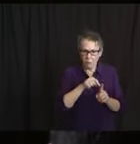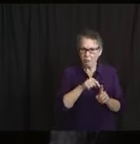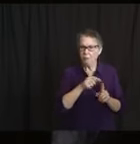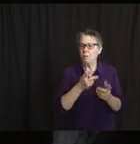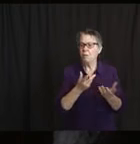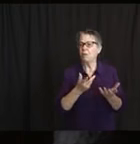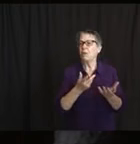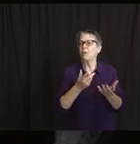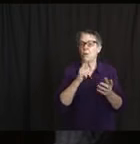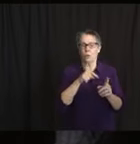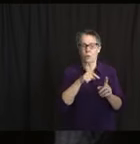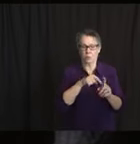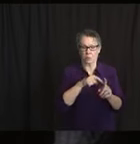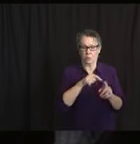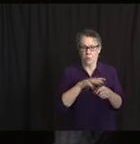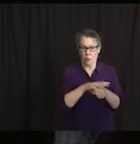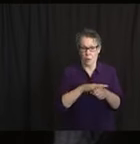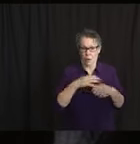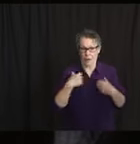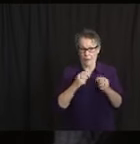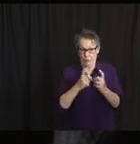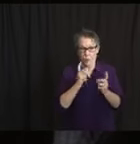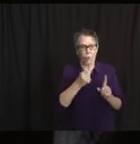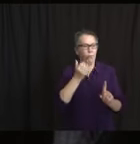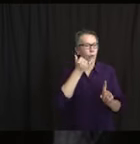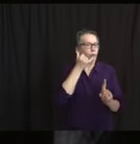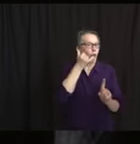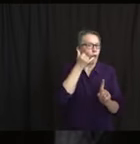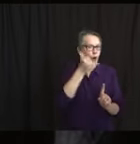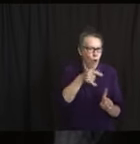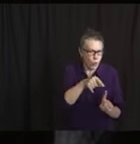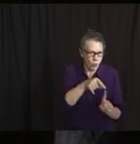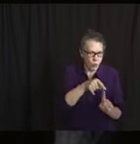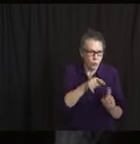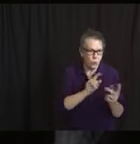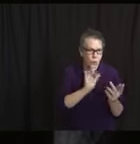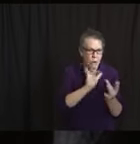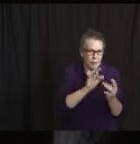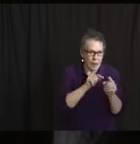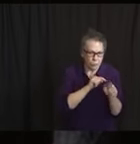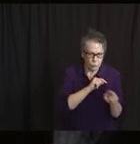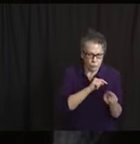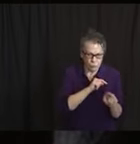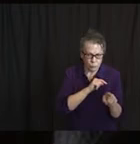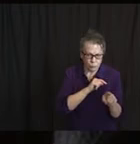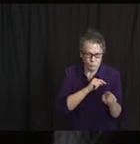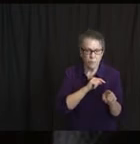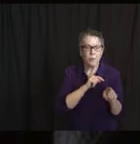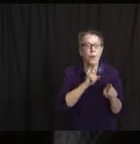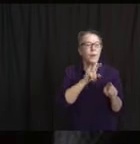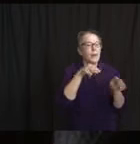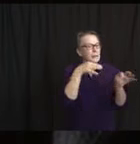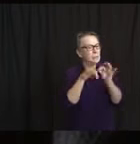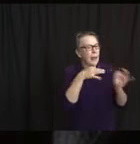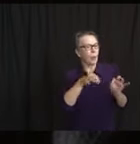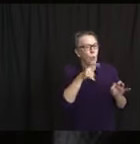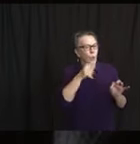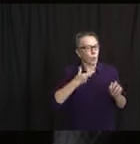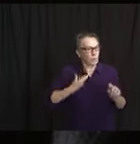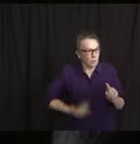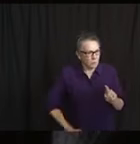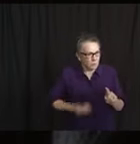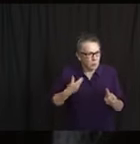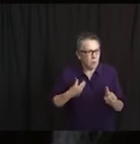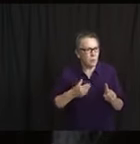usually. Individuals will identify themselves as part of, you know, XYZ local health department, and that,